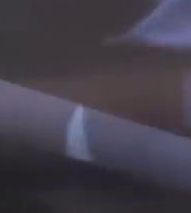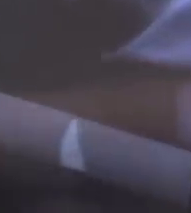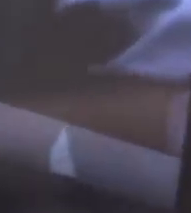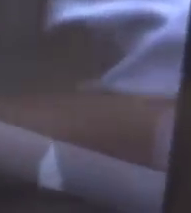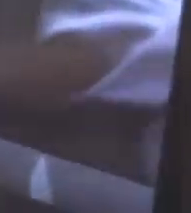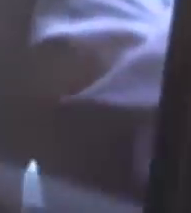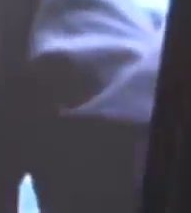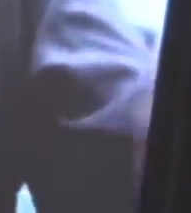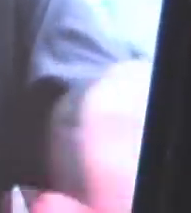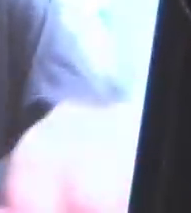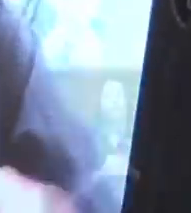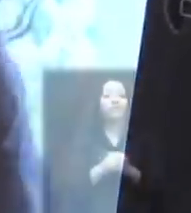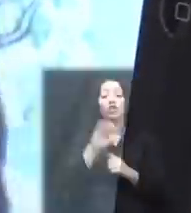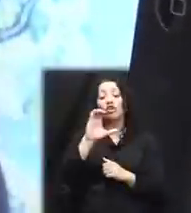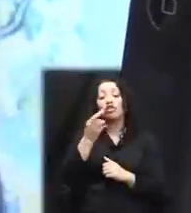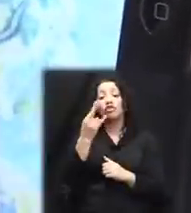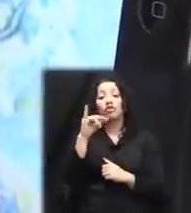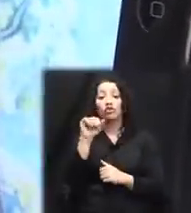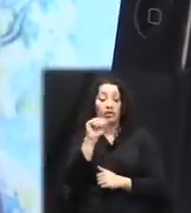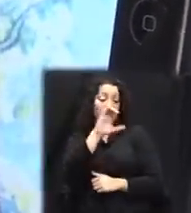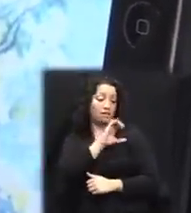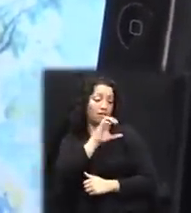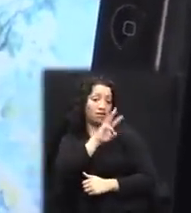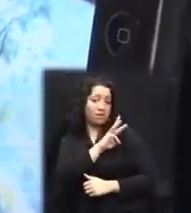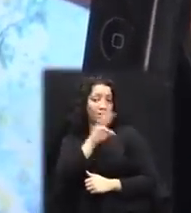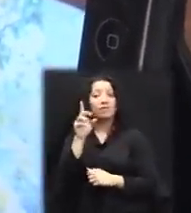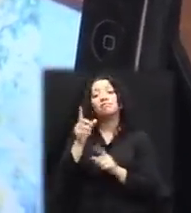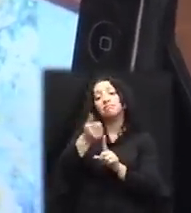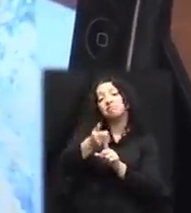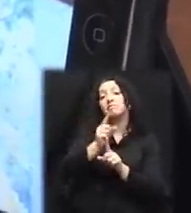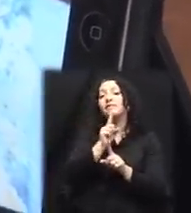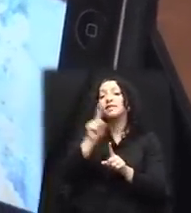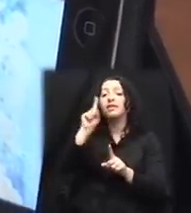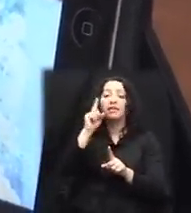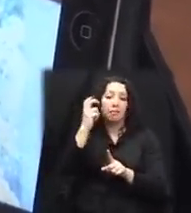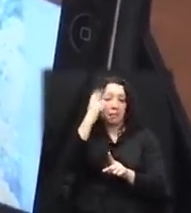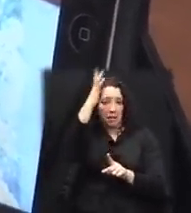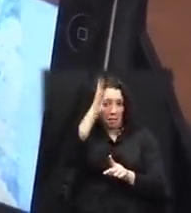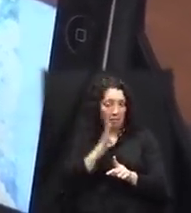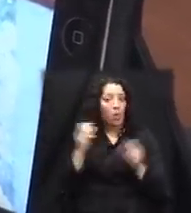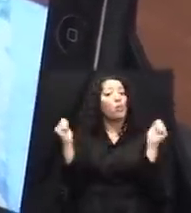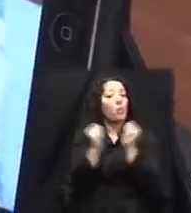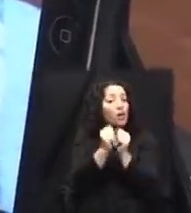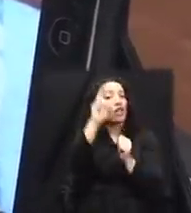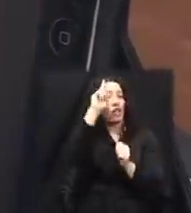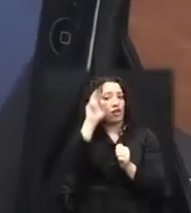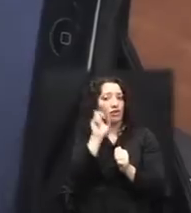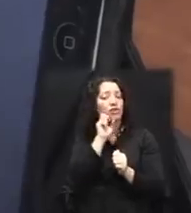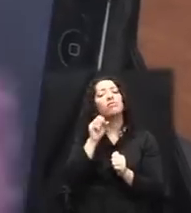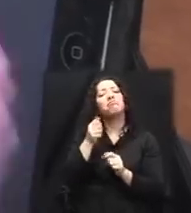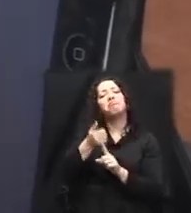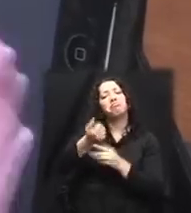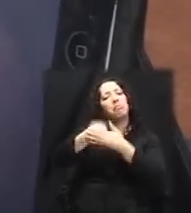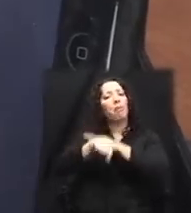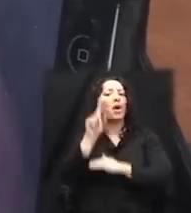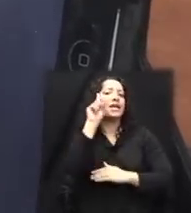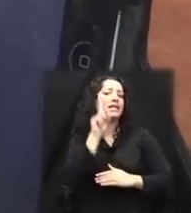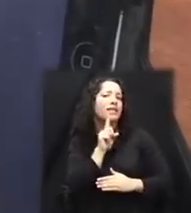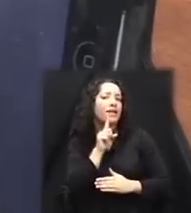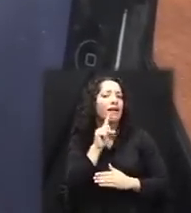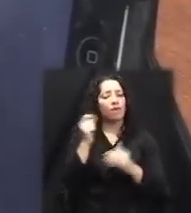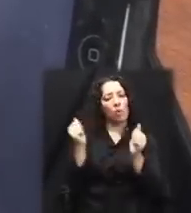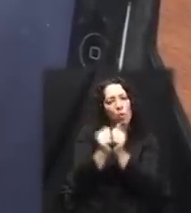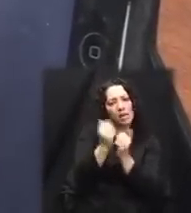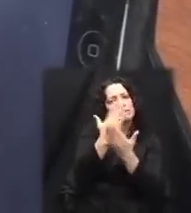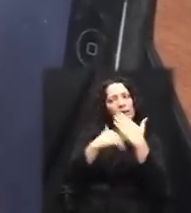Chris is a deaf-blind man who has Usher syndrome. He was born deaf and has some usable vision. Chris is involved